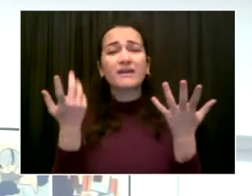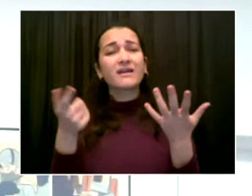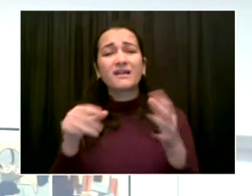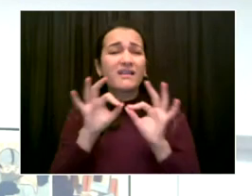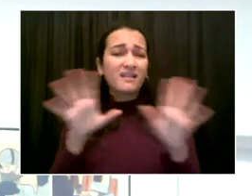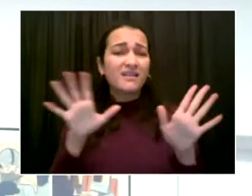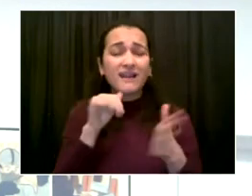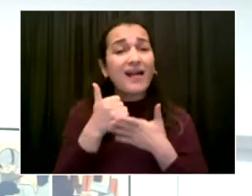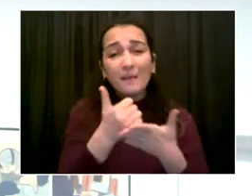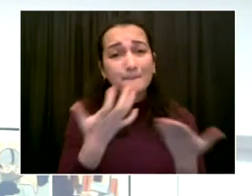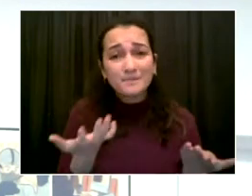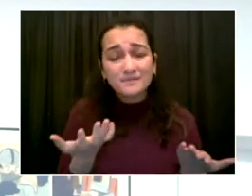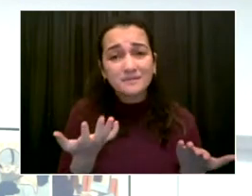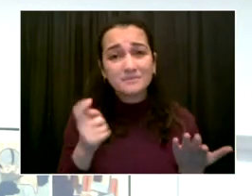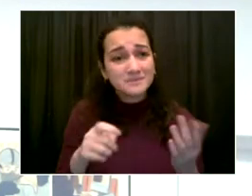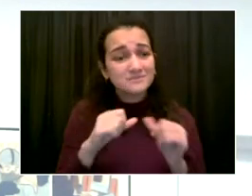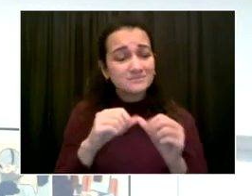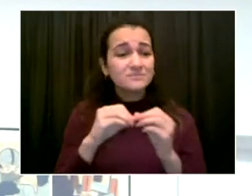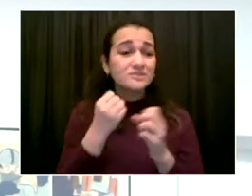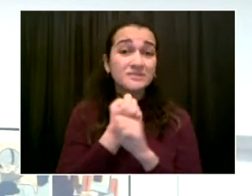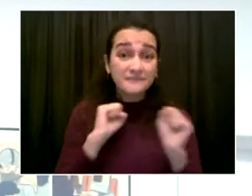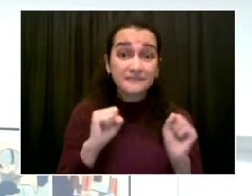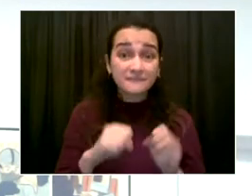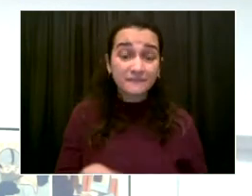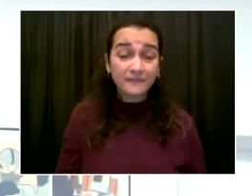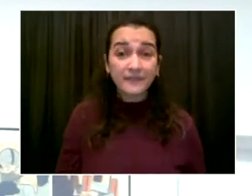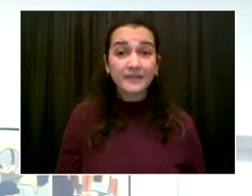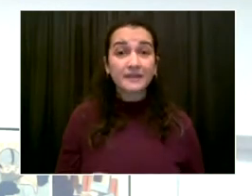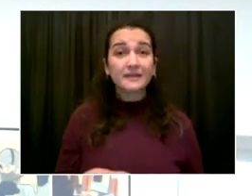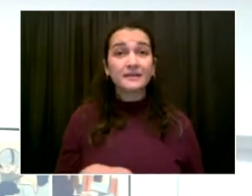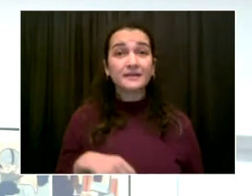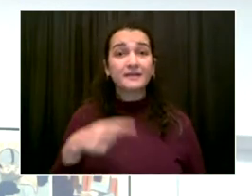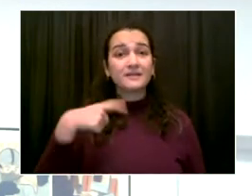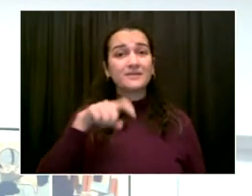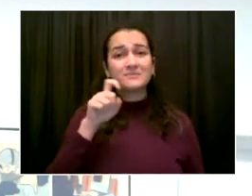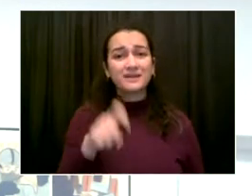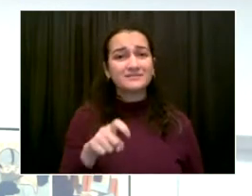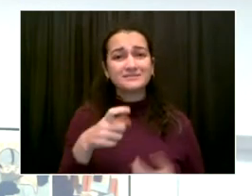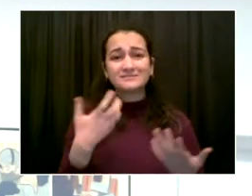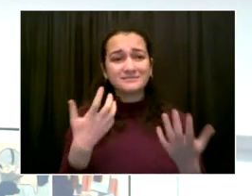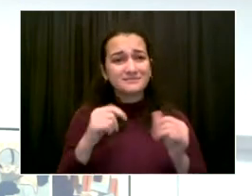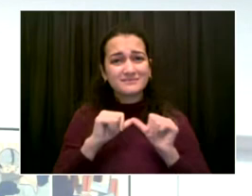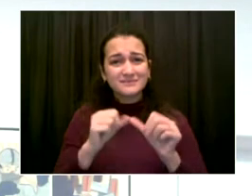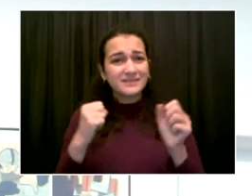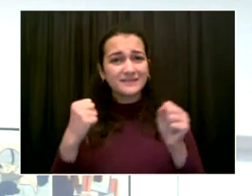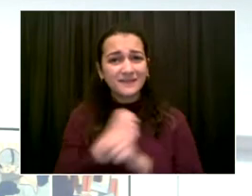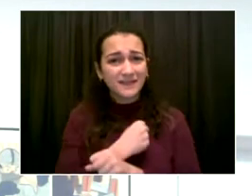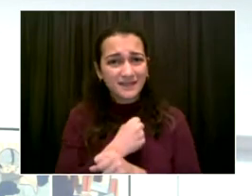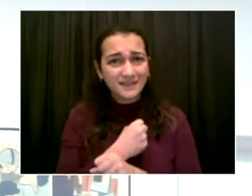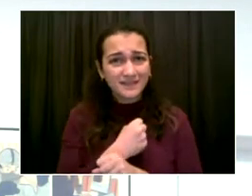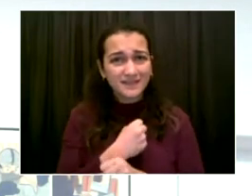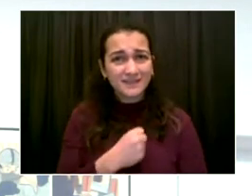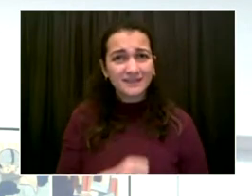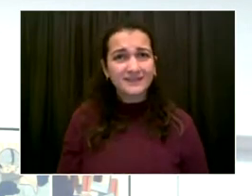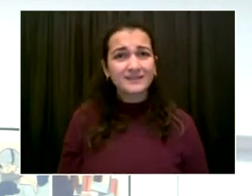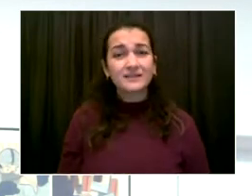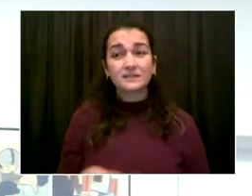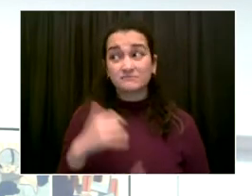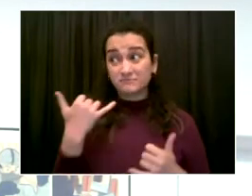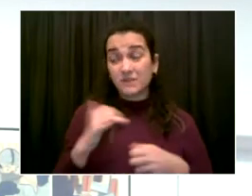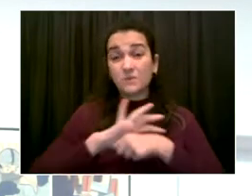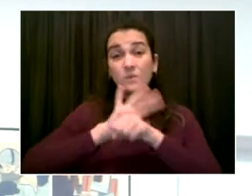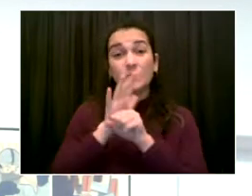colder weather, as well as the persistence of Delta and the fact that Omicron is